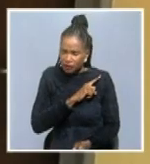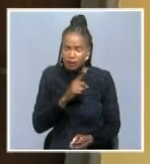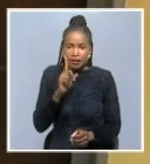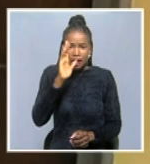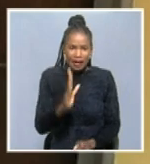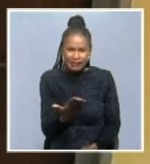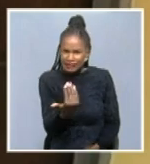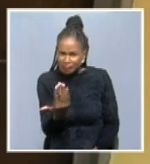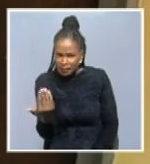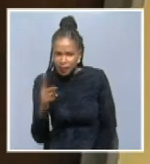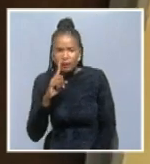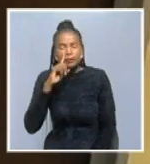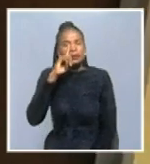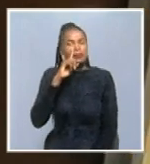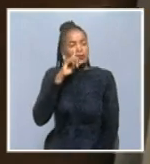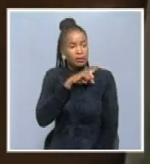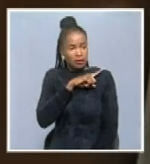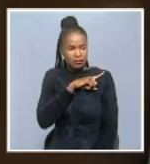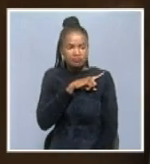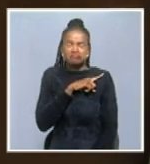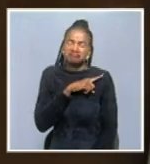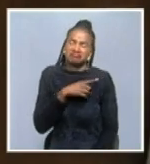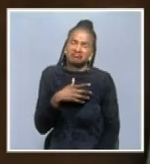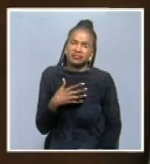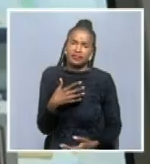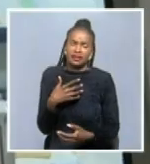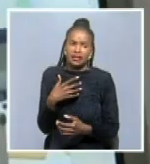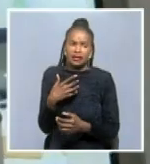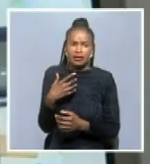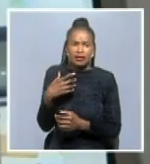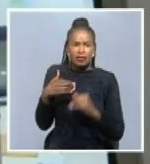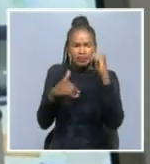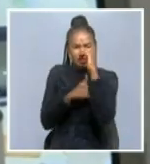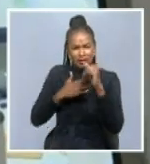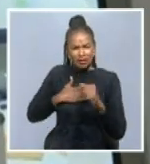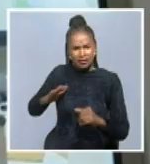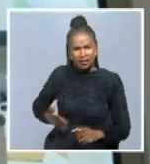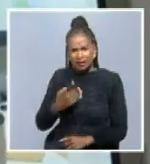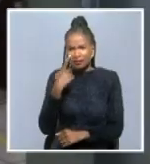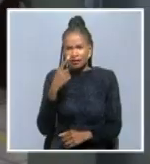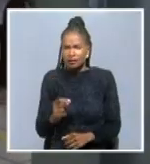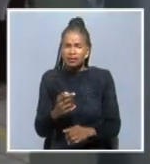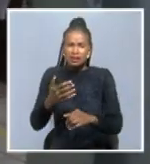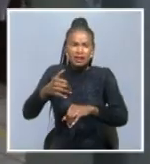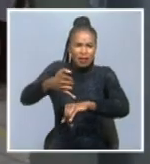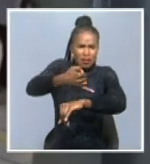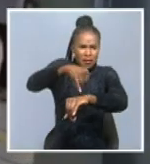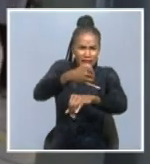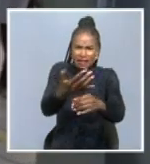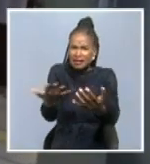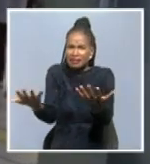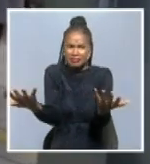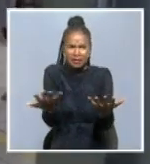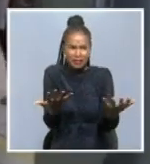exercise is basically to look at which areas in Welfast Bay do we have more